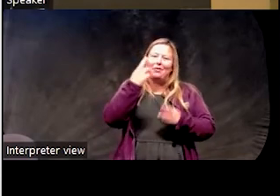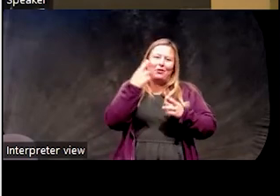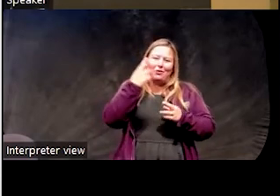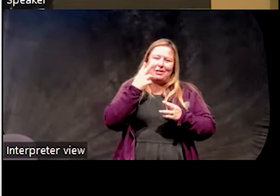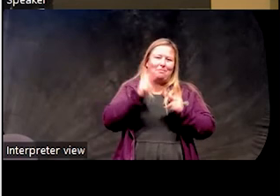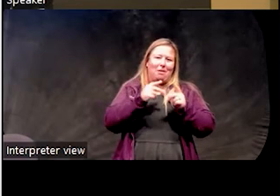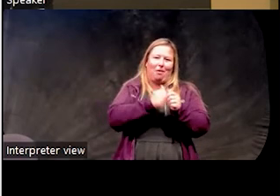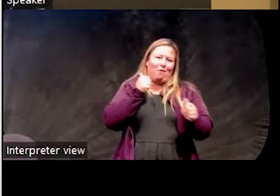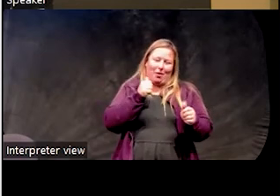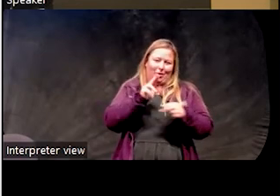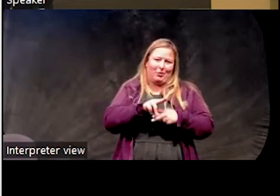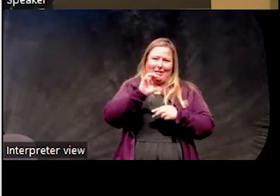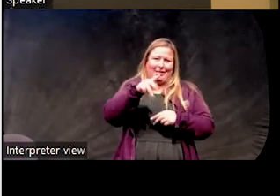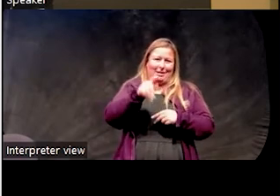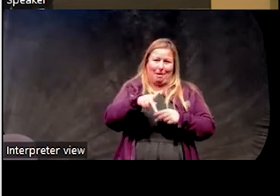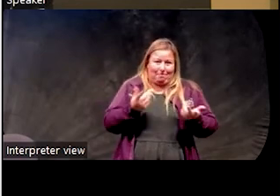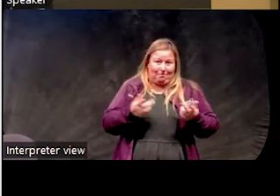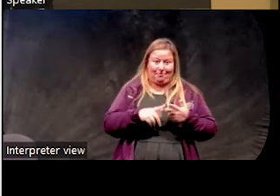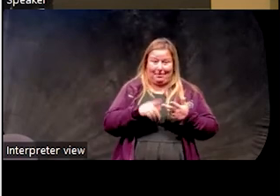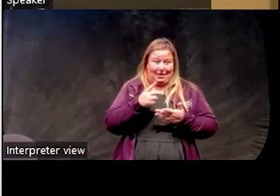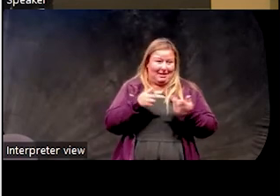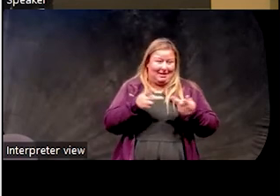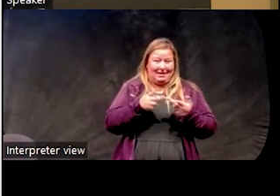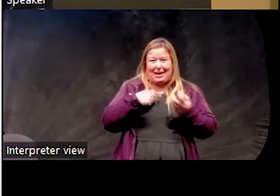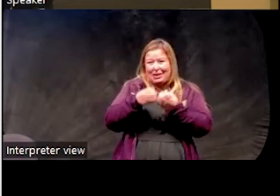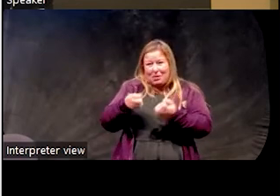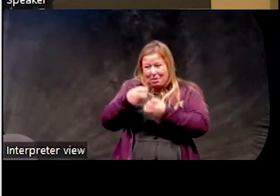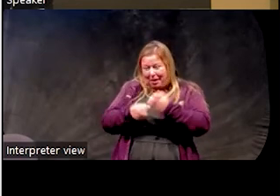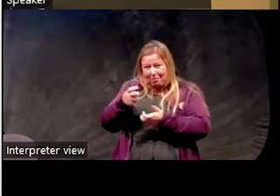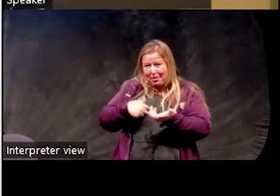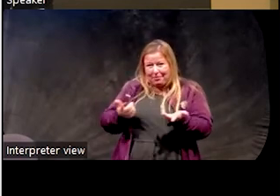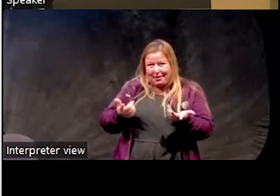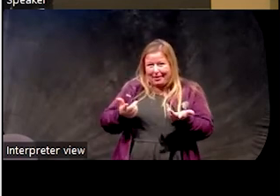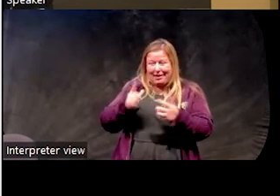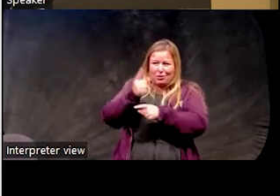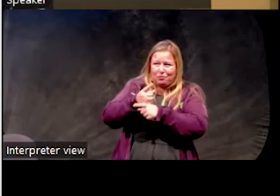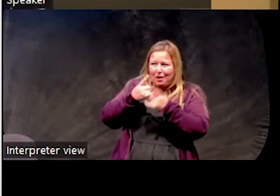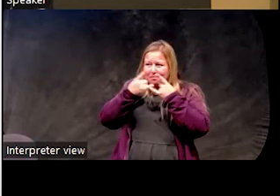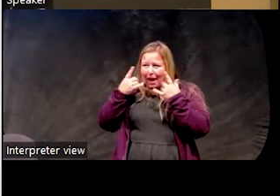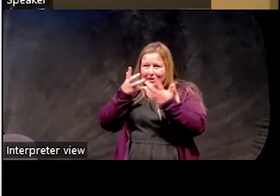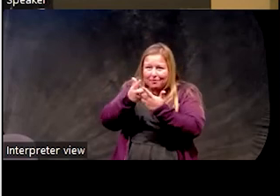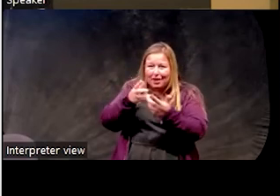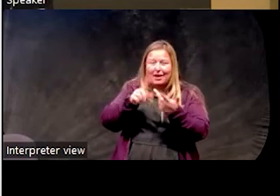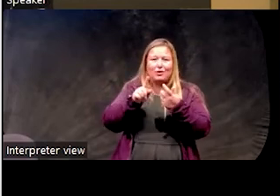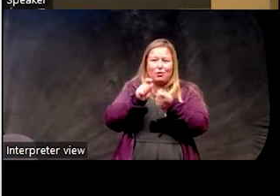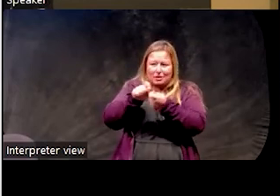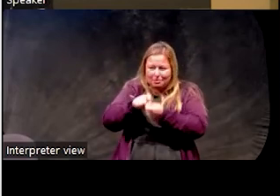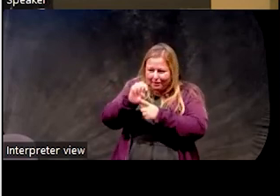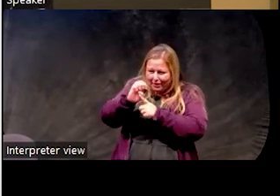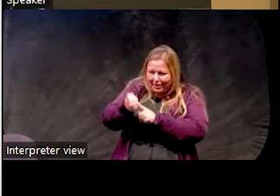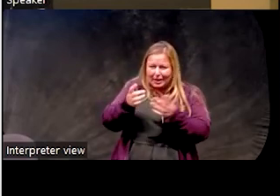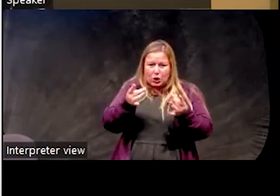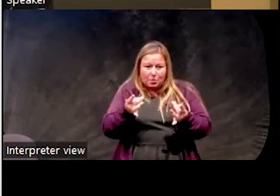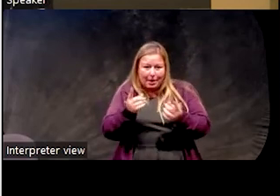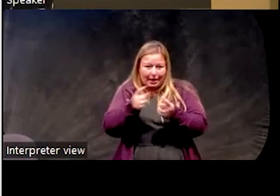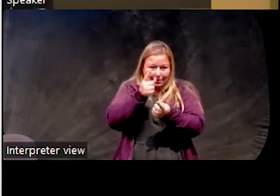that patients don't want to use their CPAP. It can be anything from just logistical, like equipment problems, like getting the right mask fit, like the right settings, the